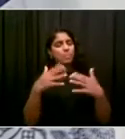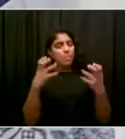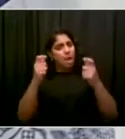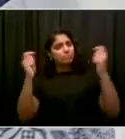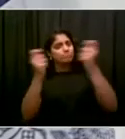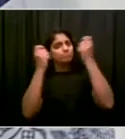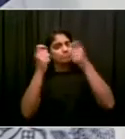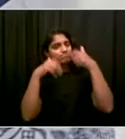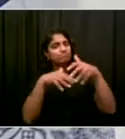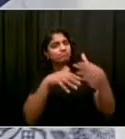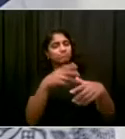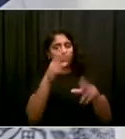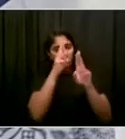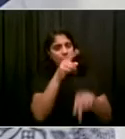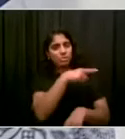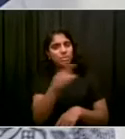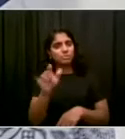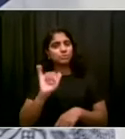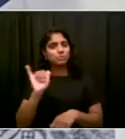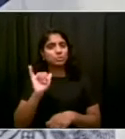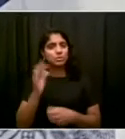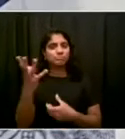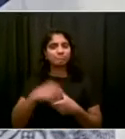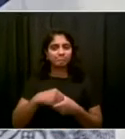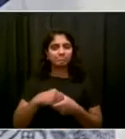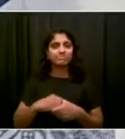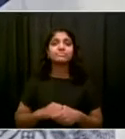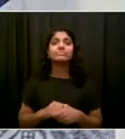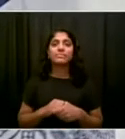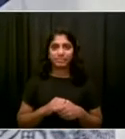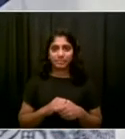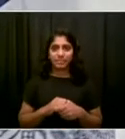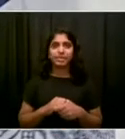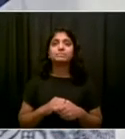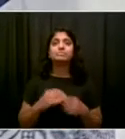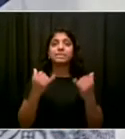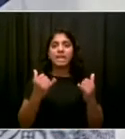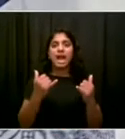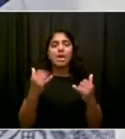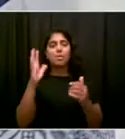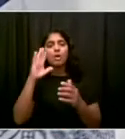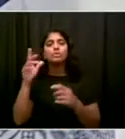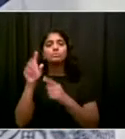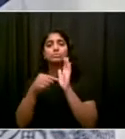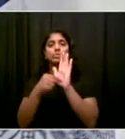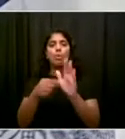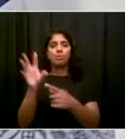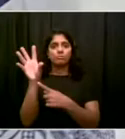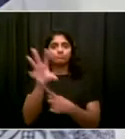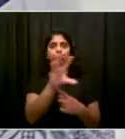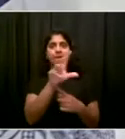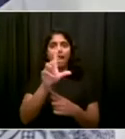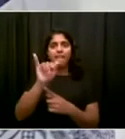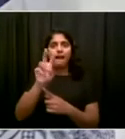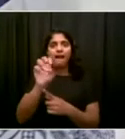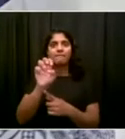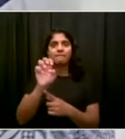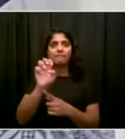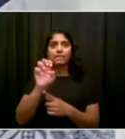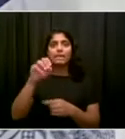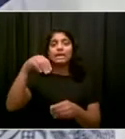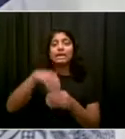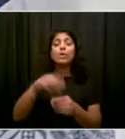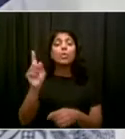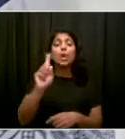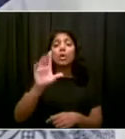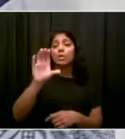and to the CEO of Coney Island, Svetlana Lipanskaya. And she is there with Kira